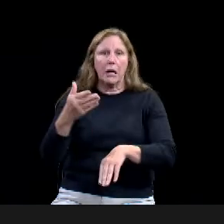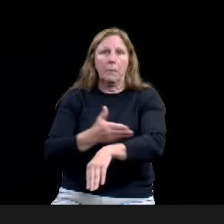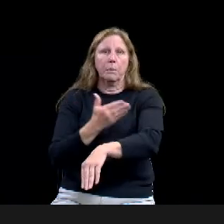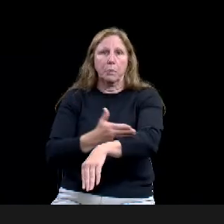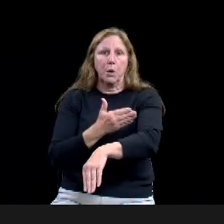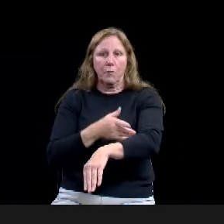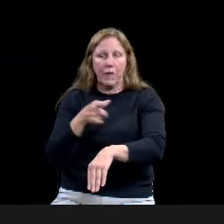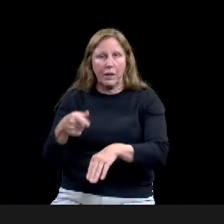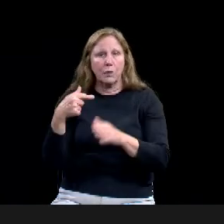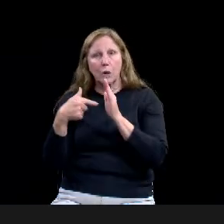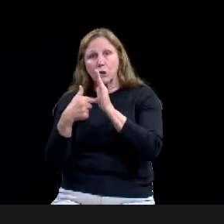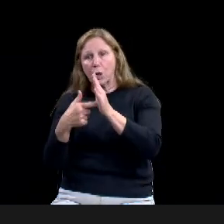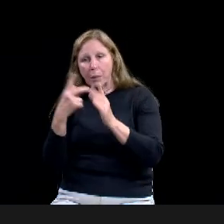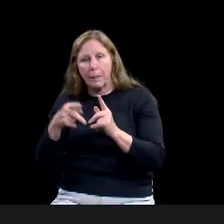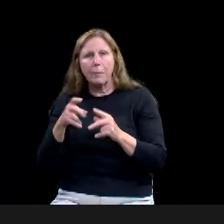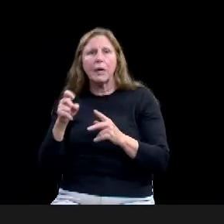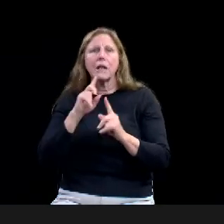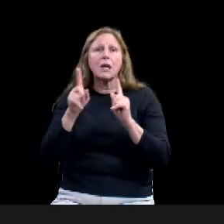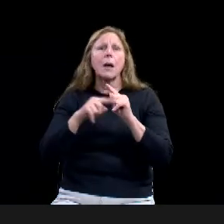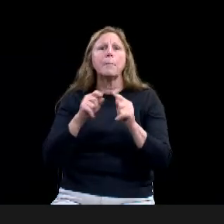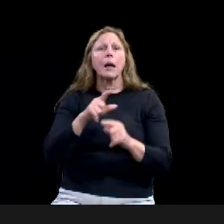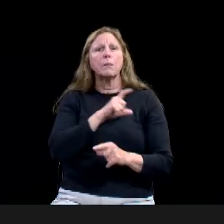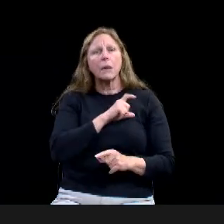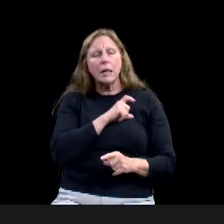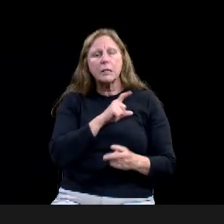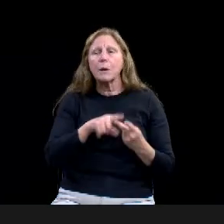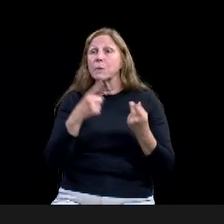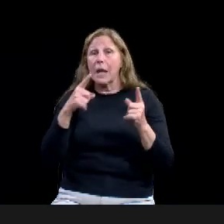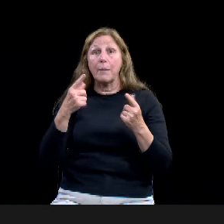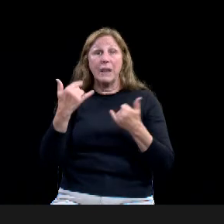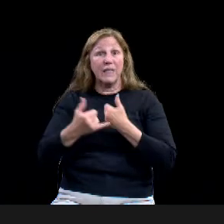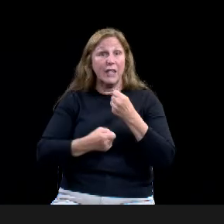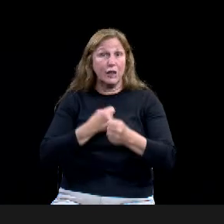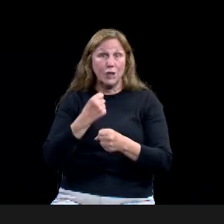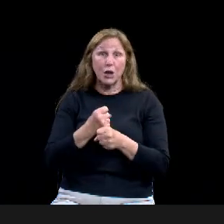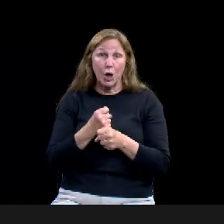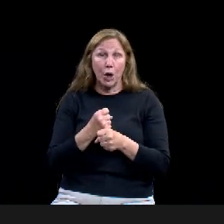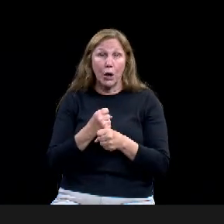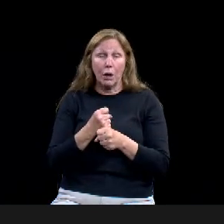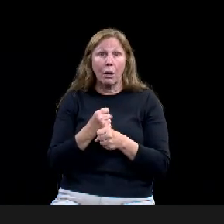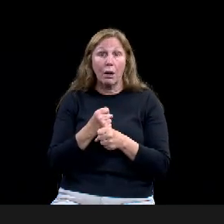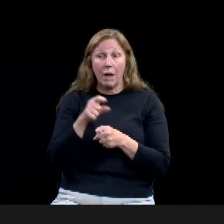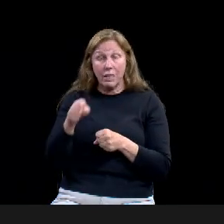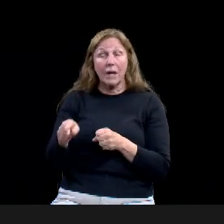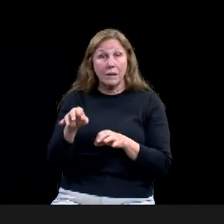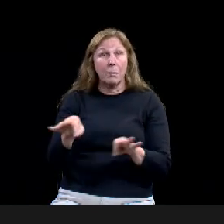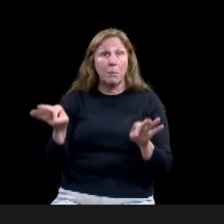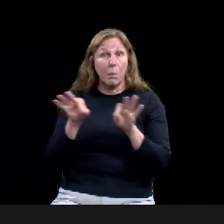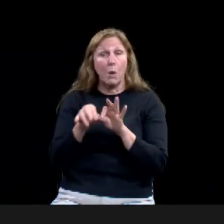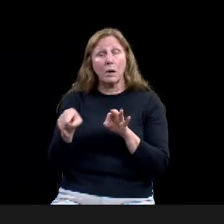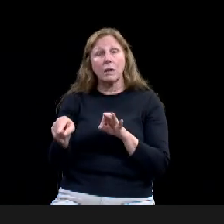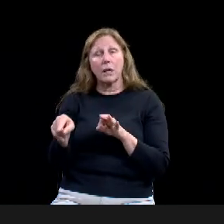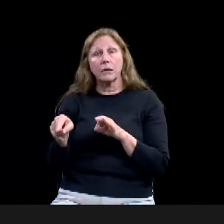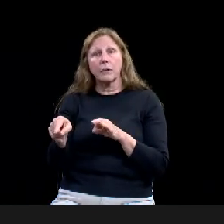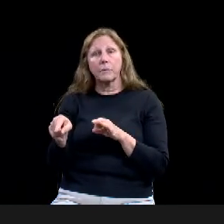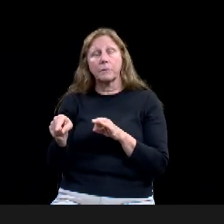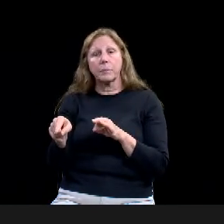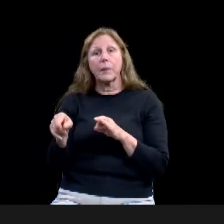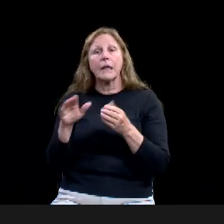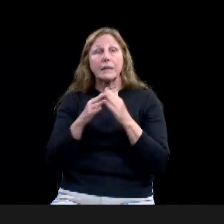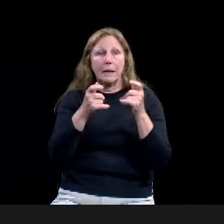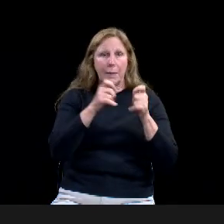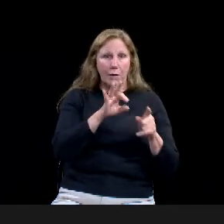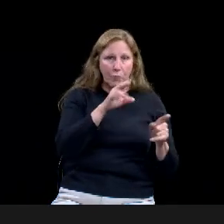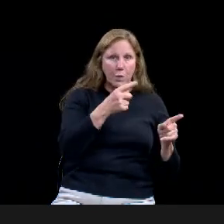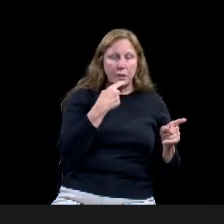is, is, uh, city manager Ford said, we tell all sides of the story, but we only have in reality a